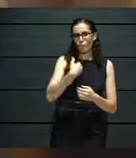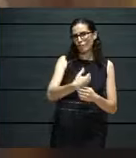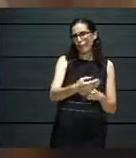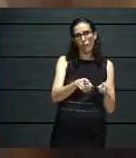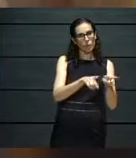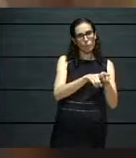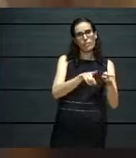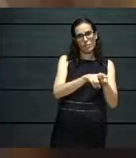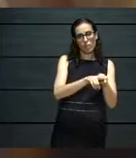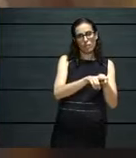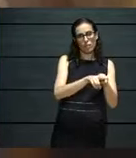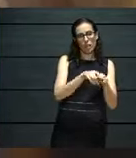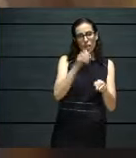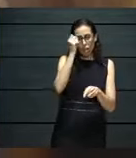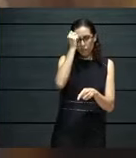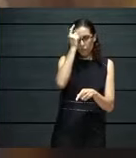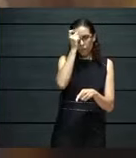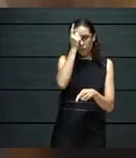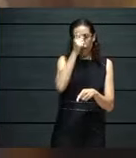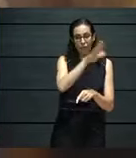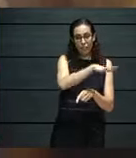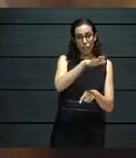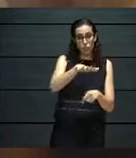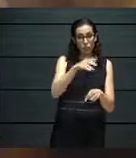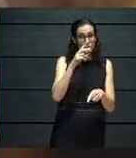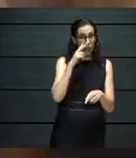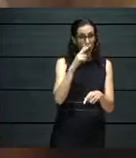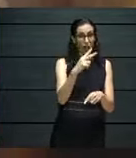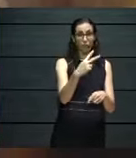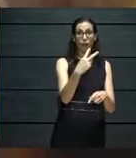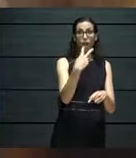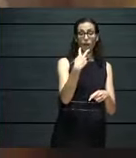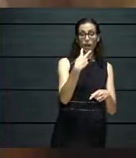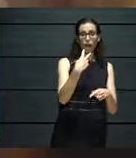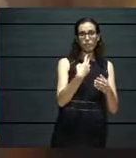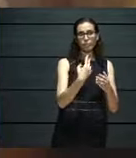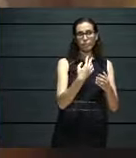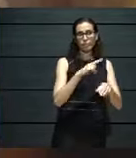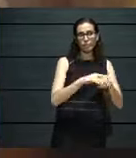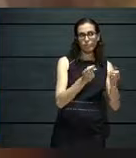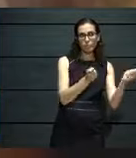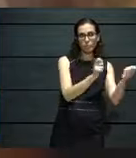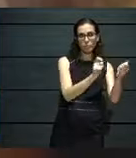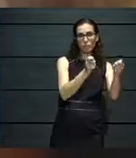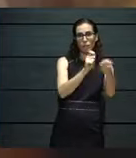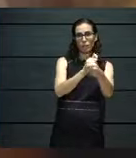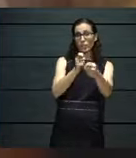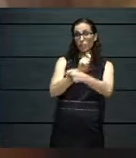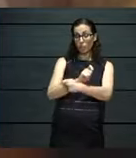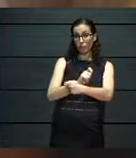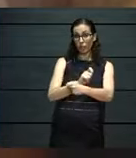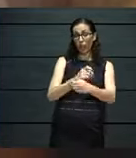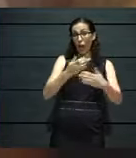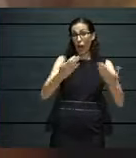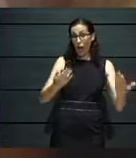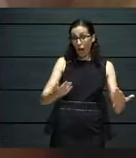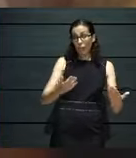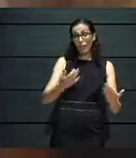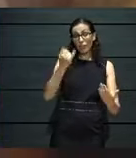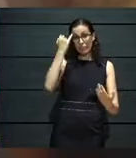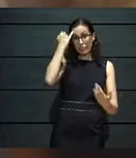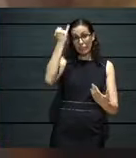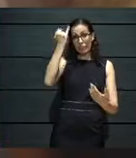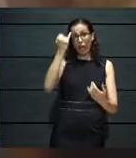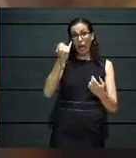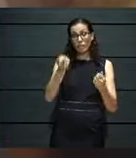trying to have new people coming in, mingling, sharing ideas, even though electronic music,